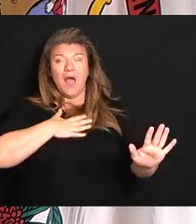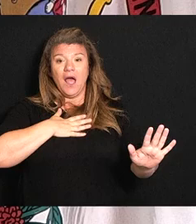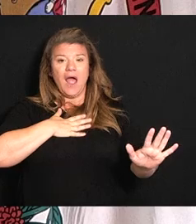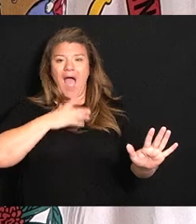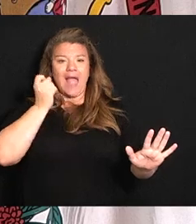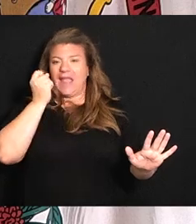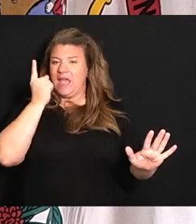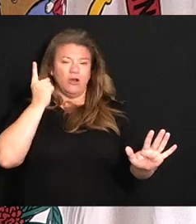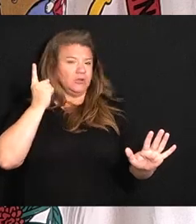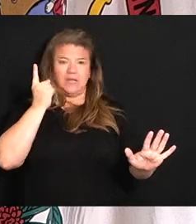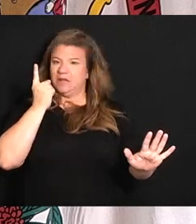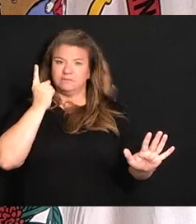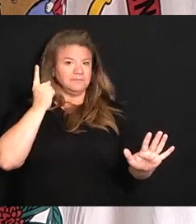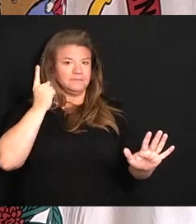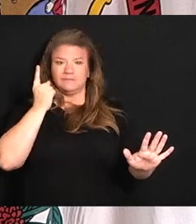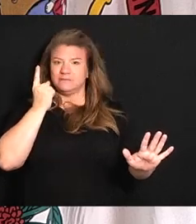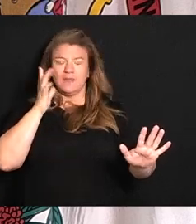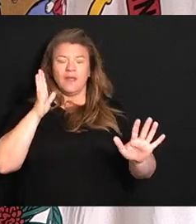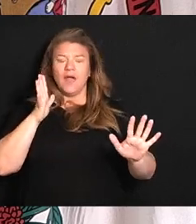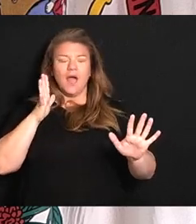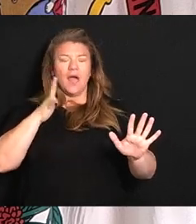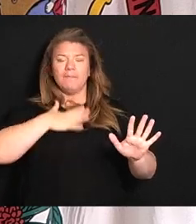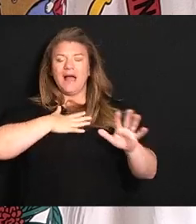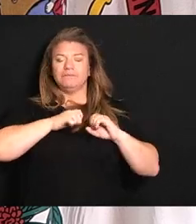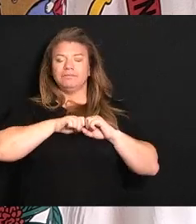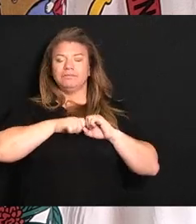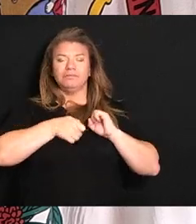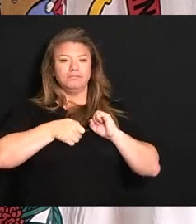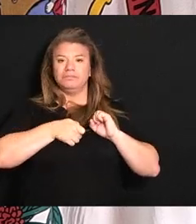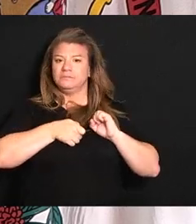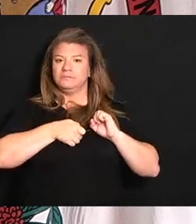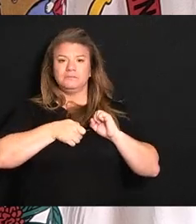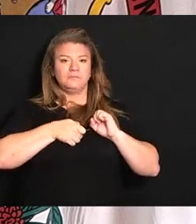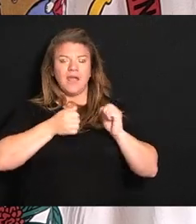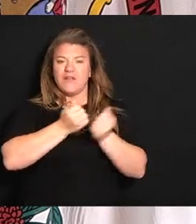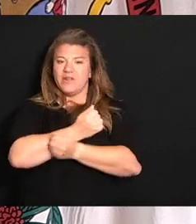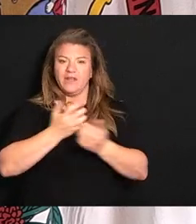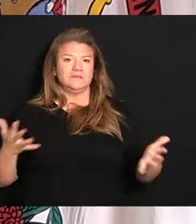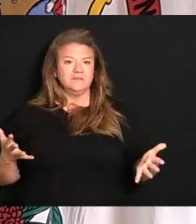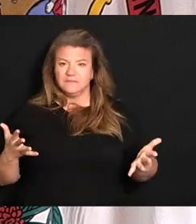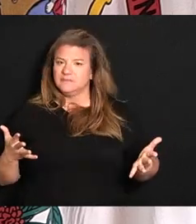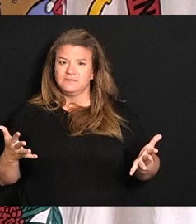just can't fathom it. It just kills me to my soul in every way.